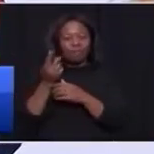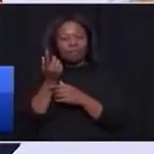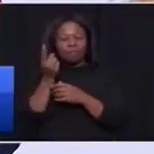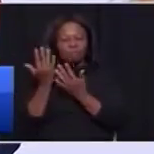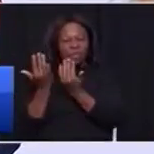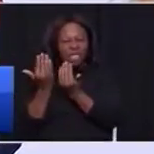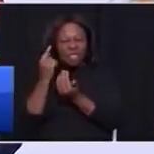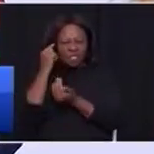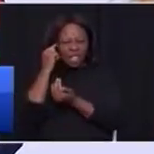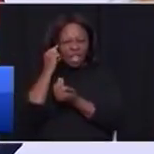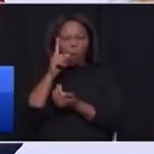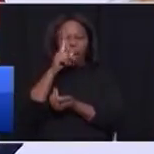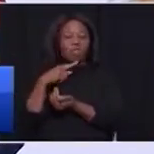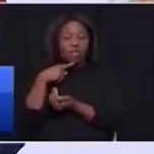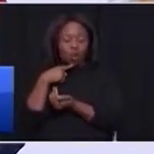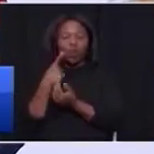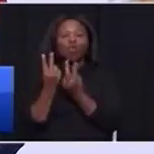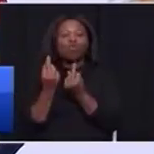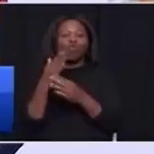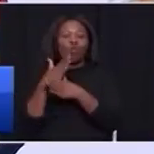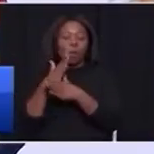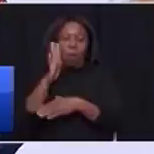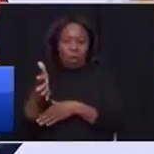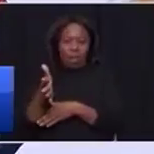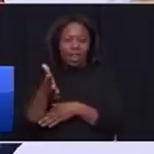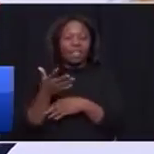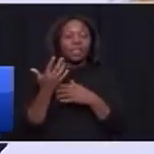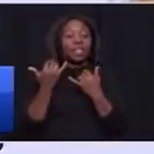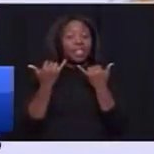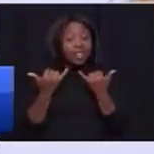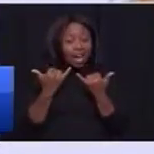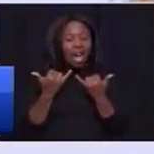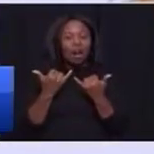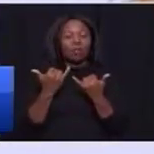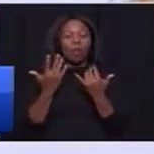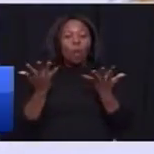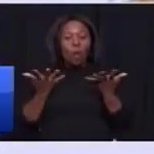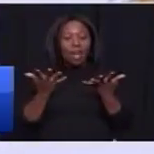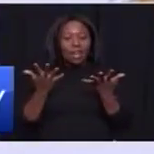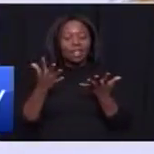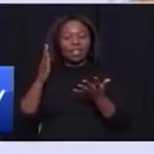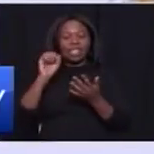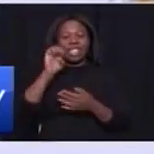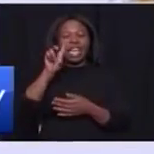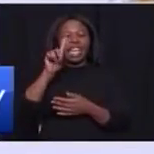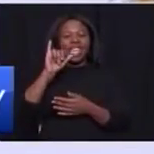1,000 new jobs solely needed in the city bank economy.